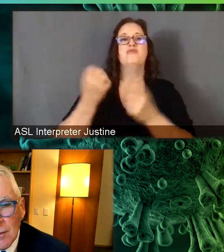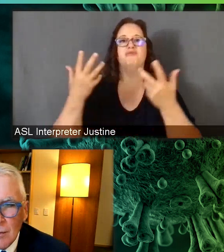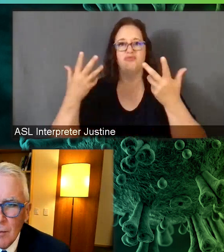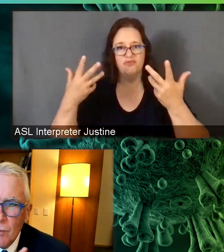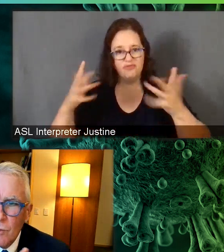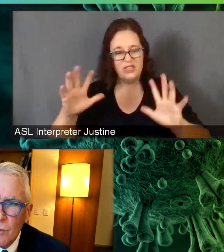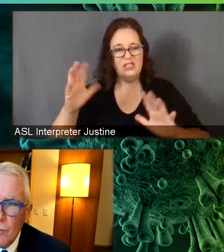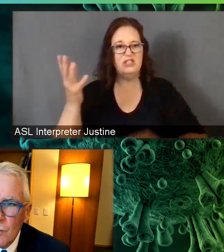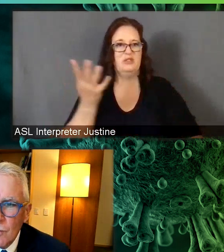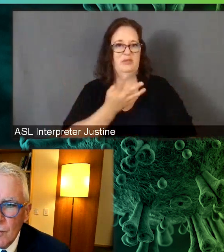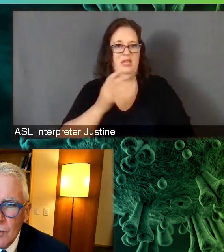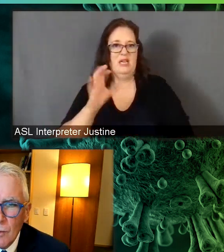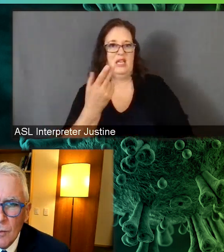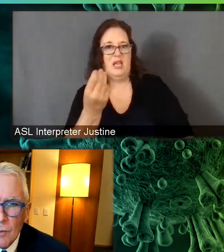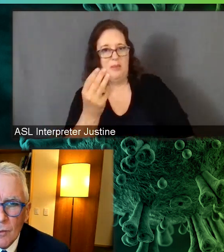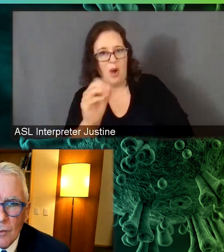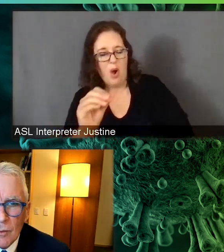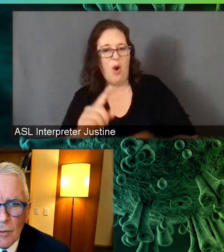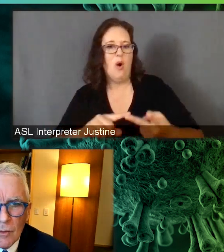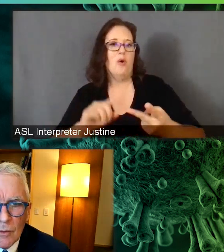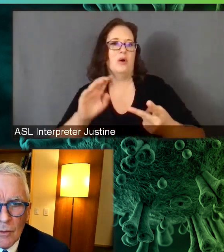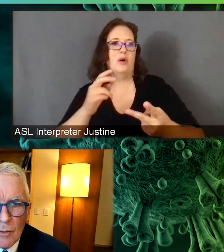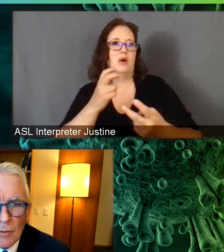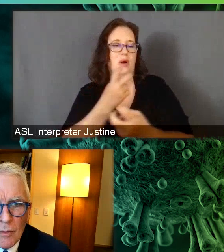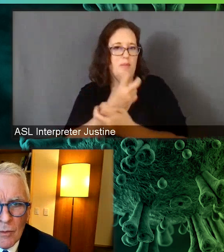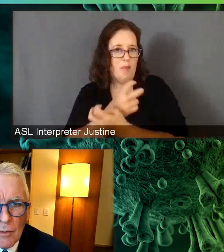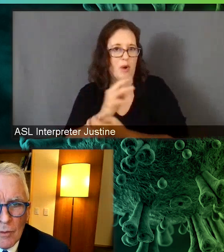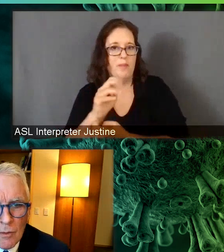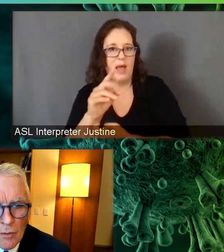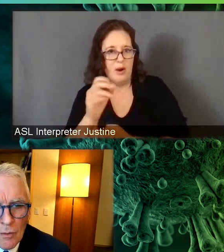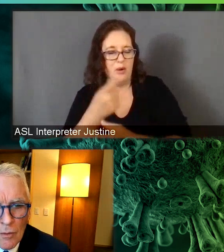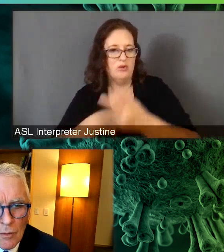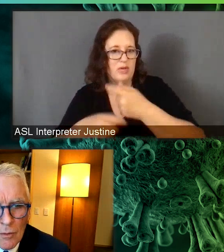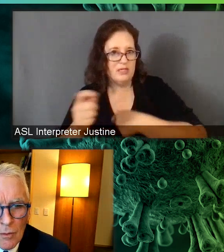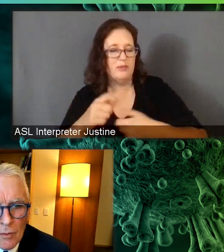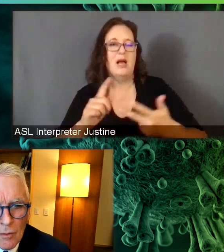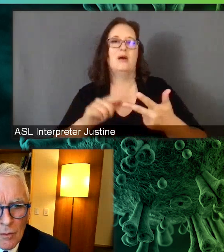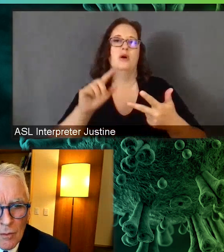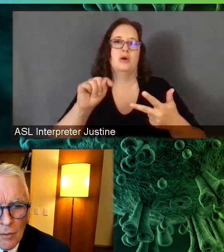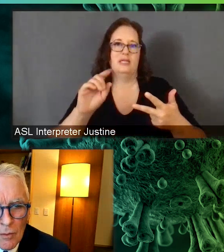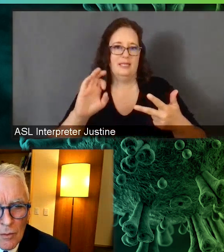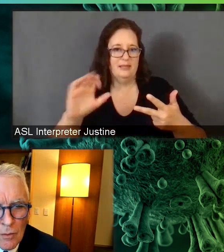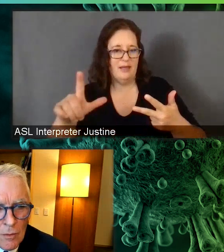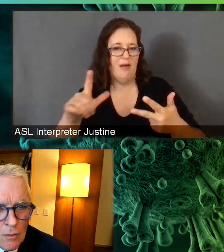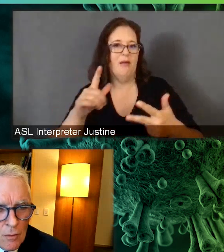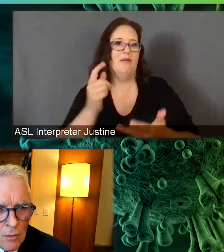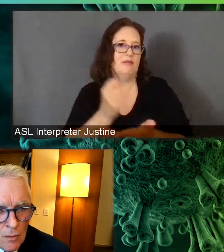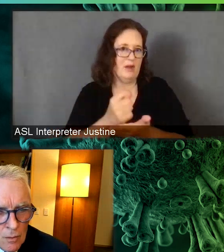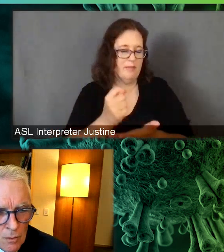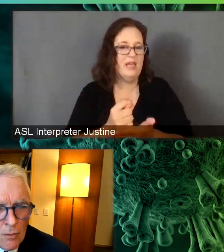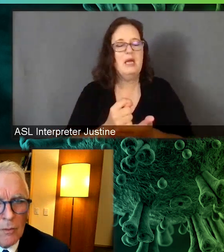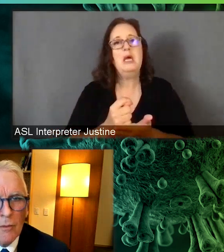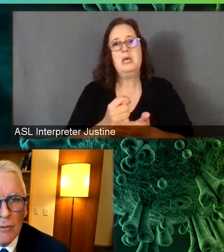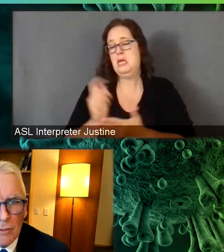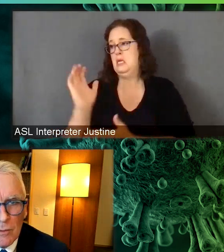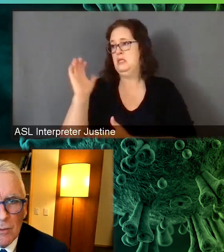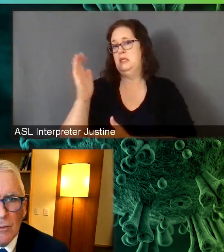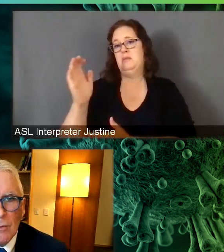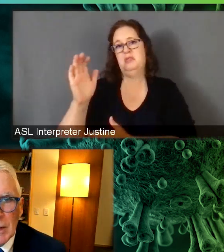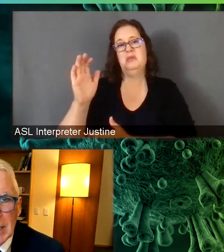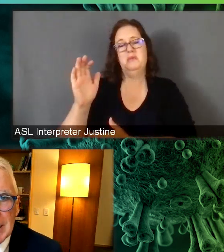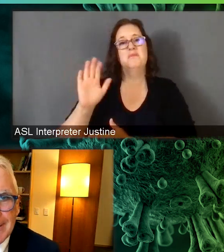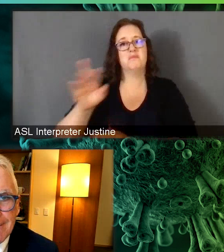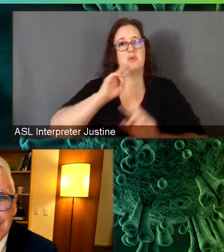from CAR T cell therapy and what have you, you tend to be able to mount pretty decent responses. We're seeing responses around 80%, 90%.